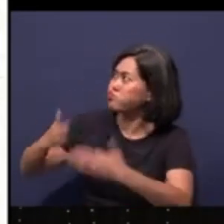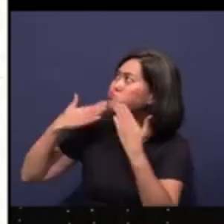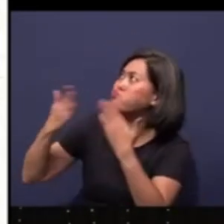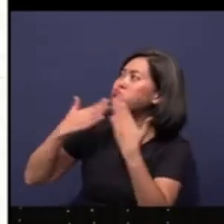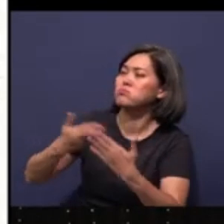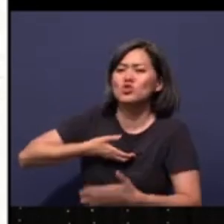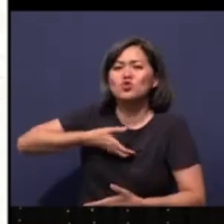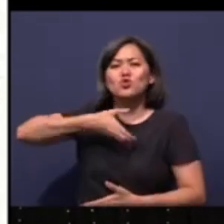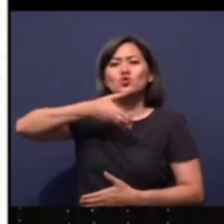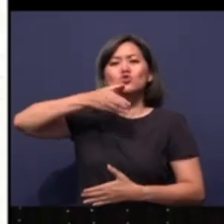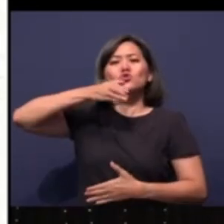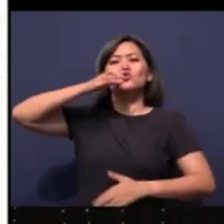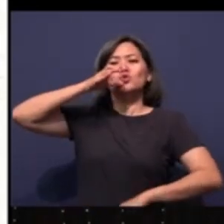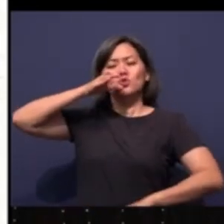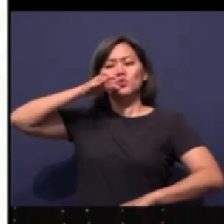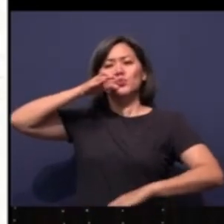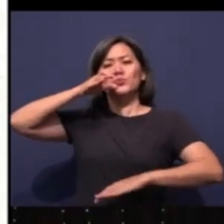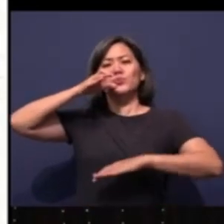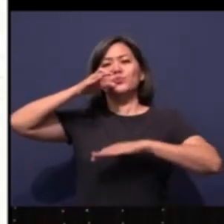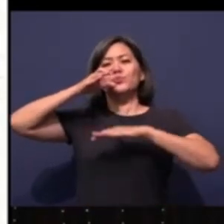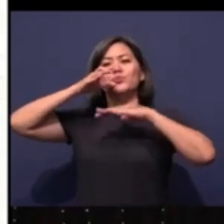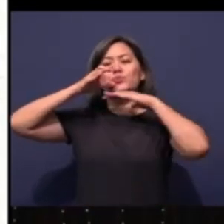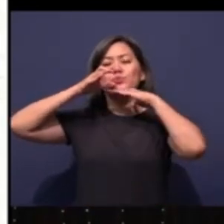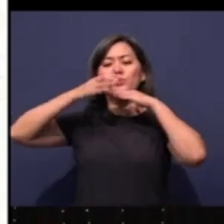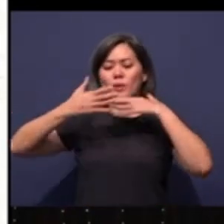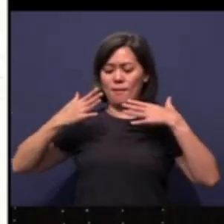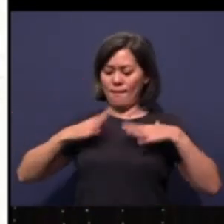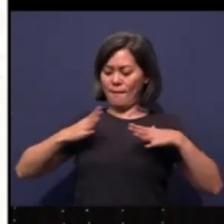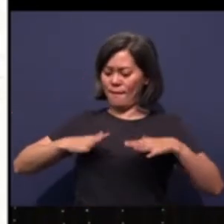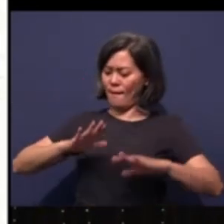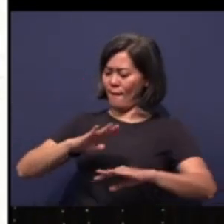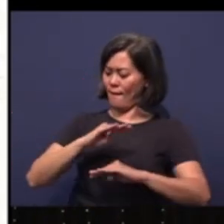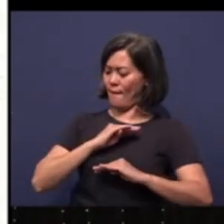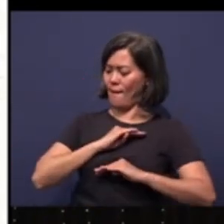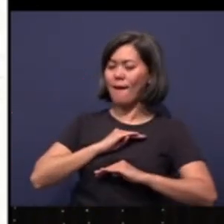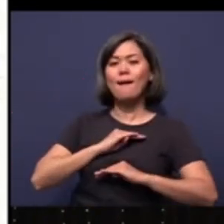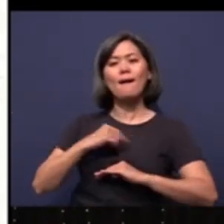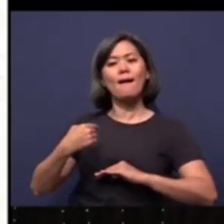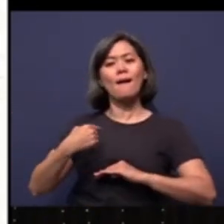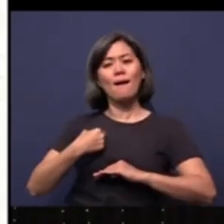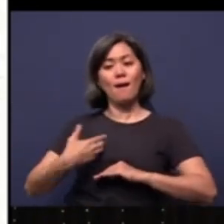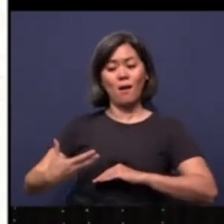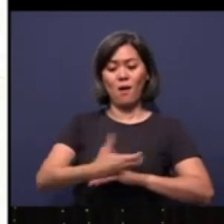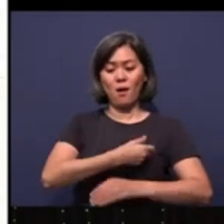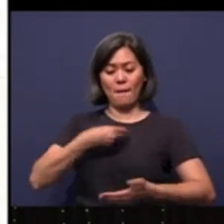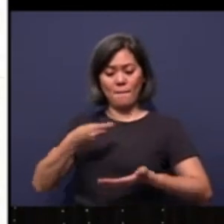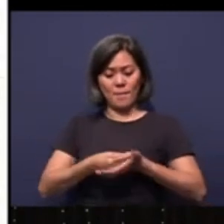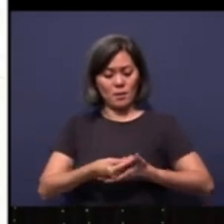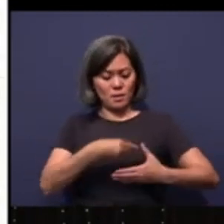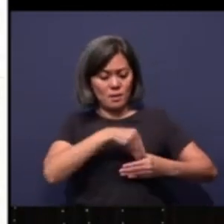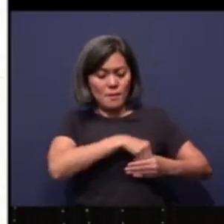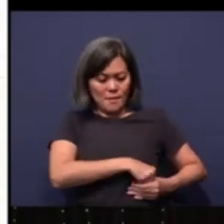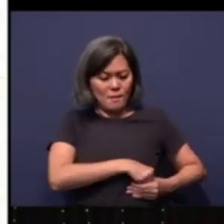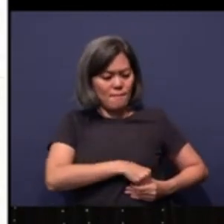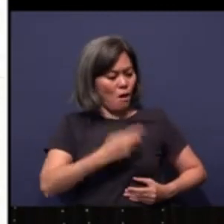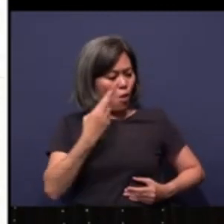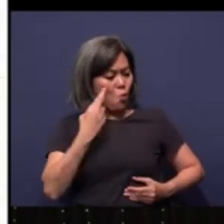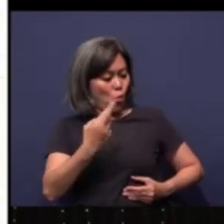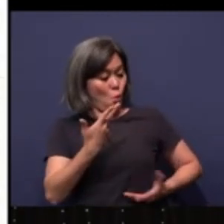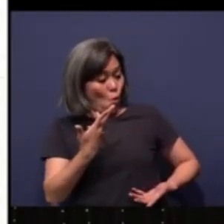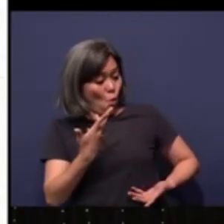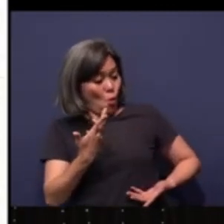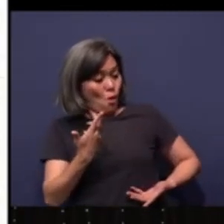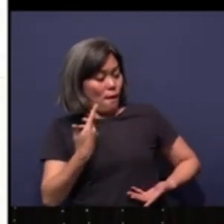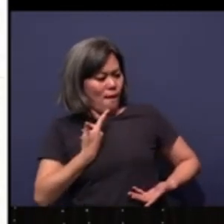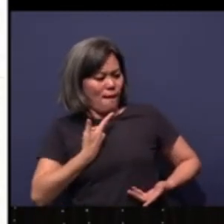drink and I will be filled. My clothes would satisfy. I earned wages put in my purse and then I realised, hey,